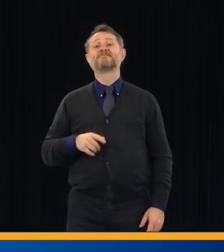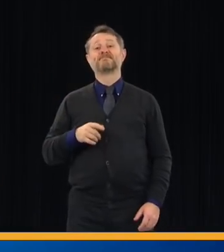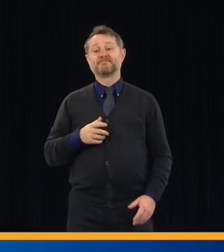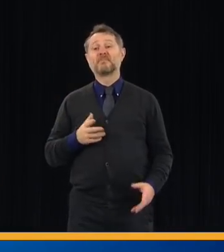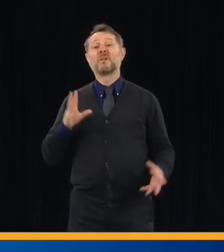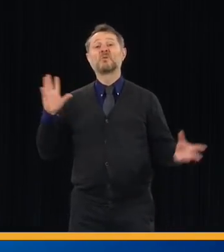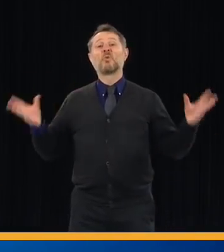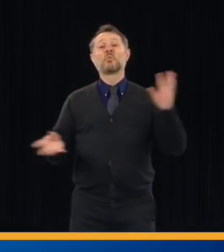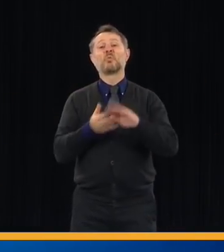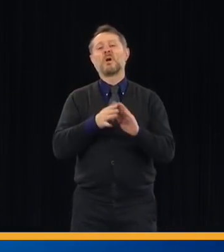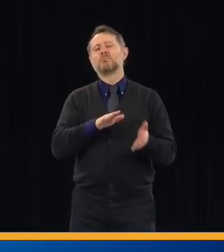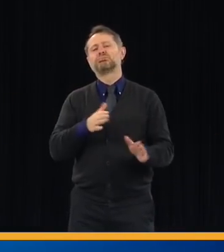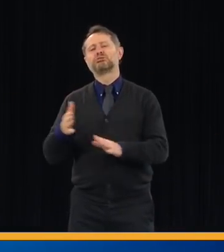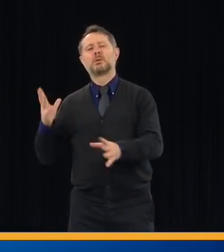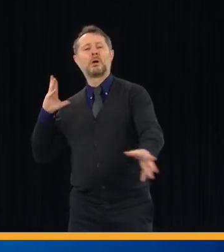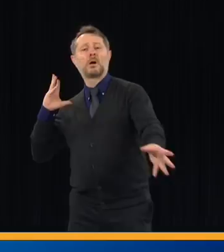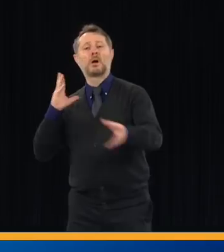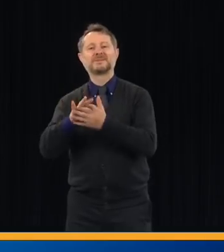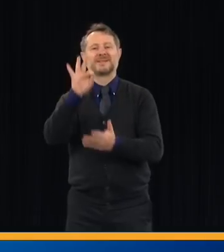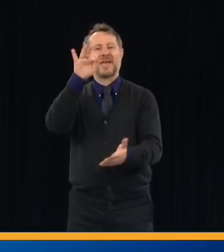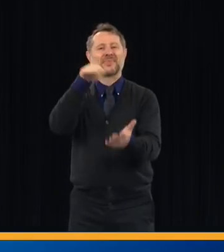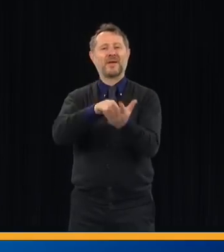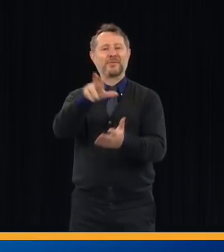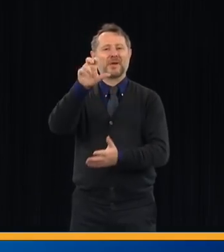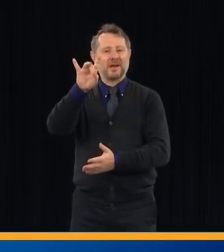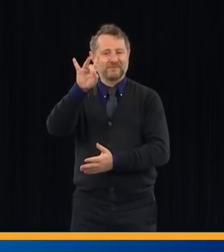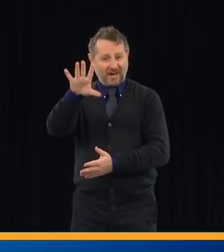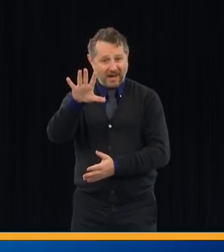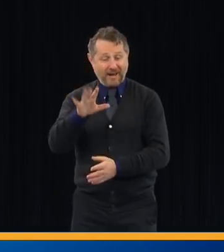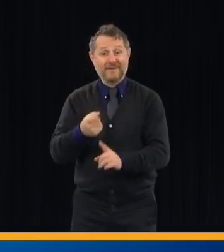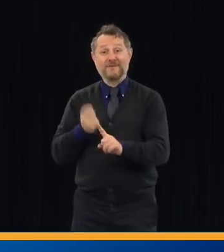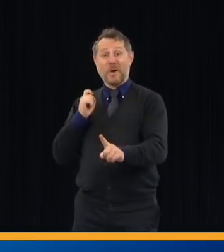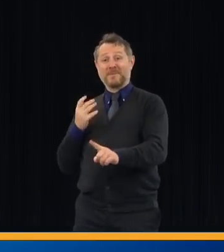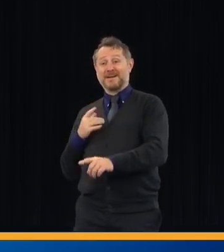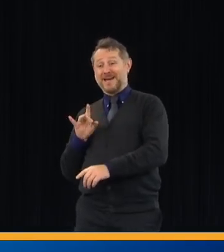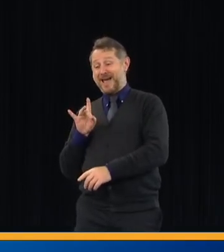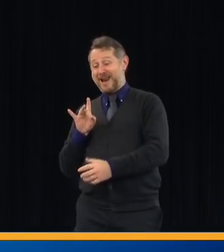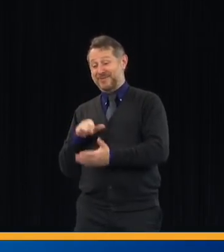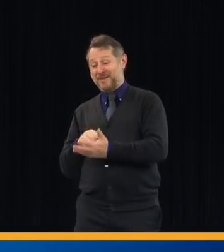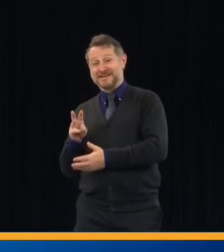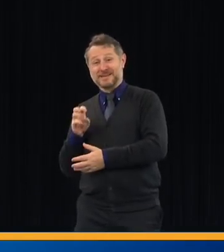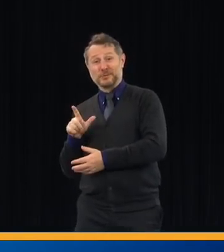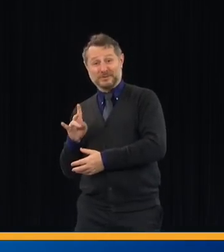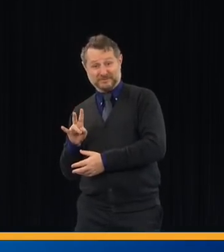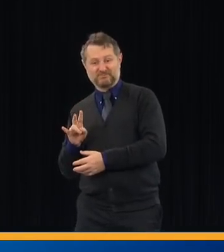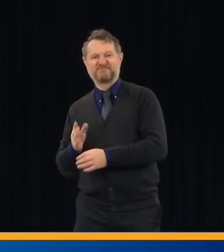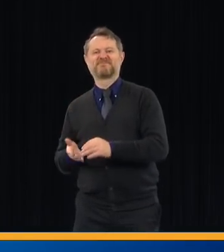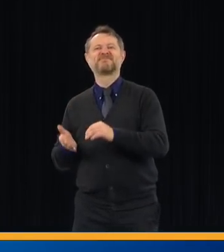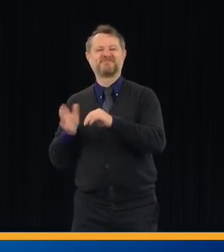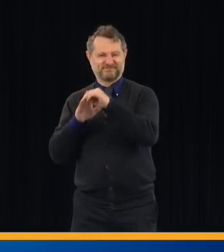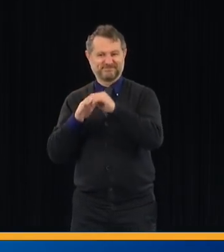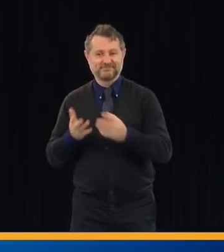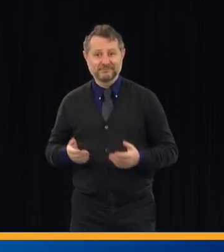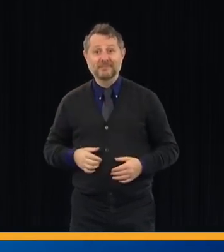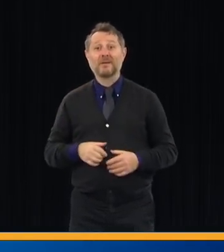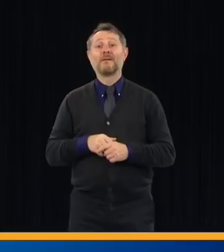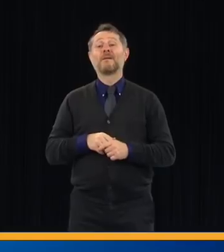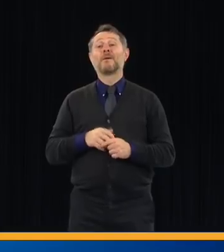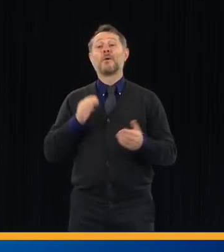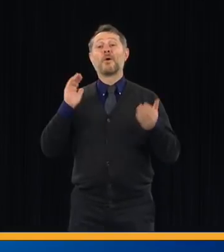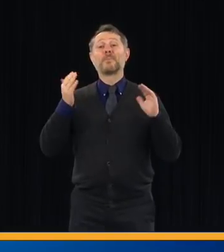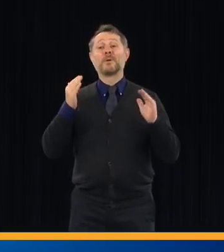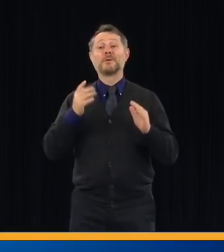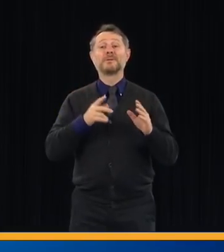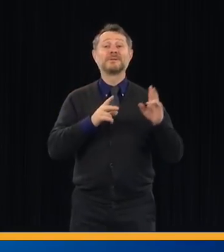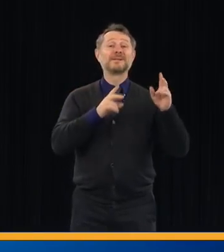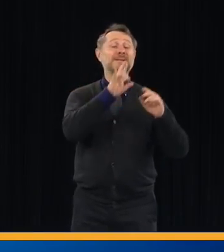,385 lives lost when you add those from yesterday. Put it in the context of 9